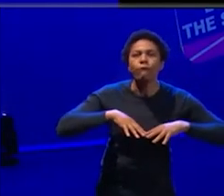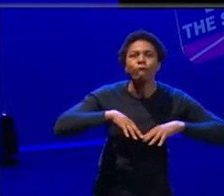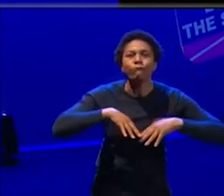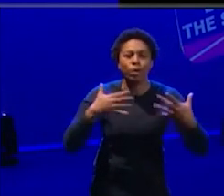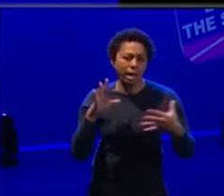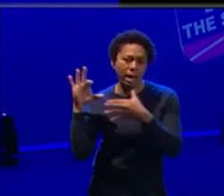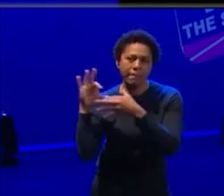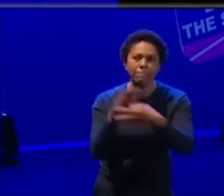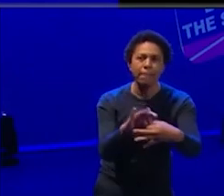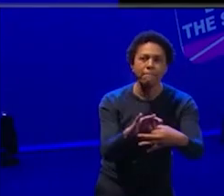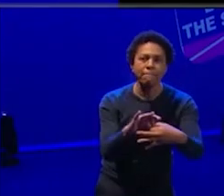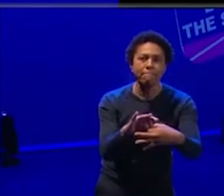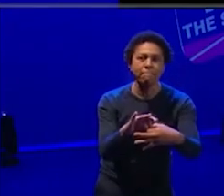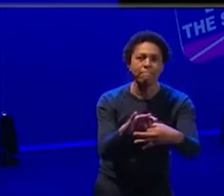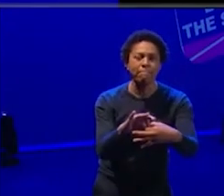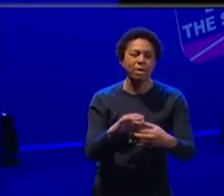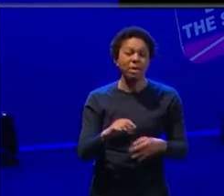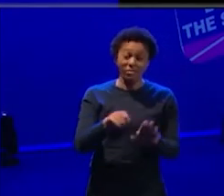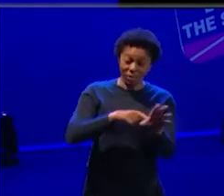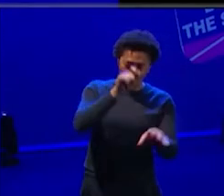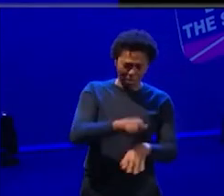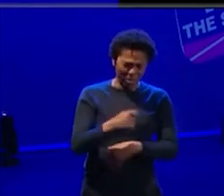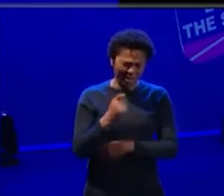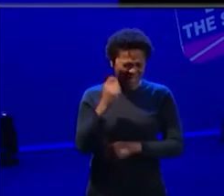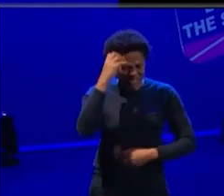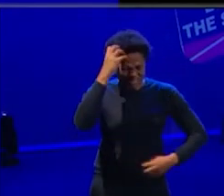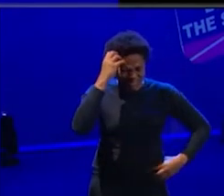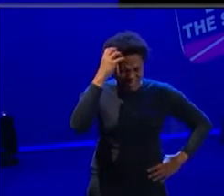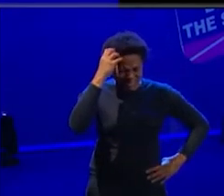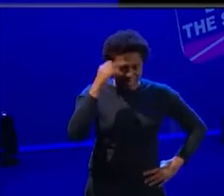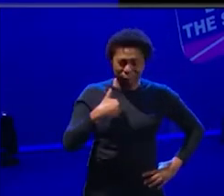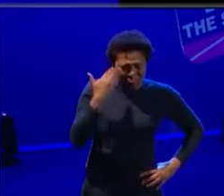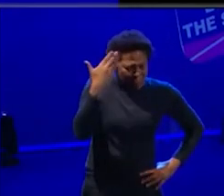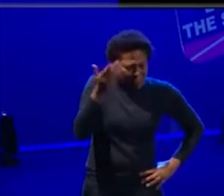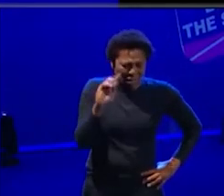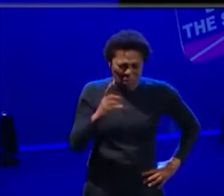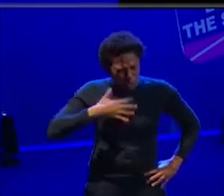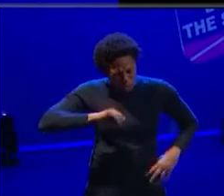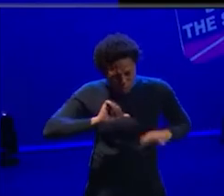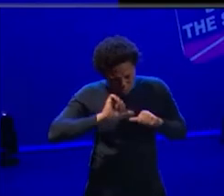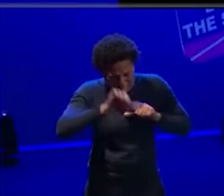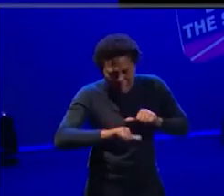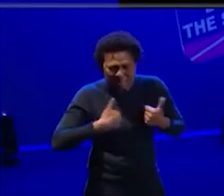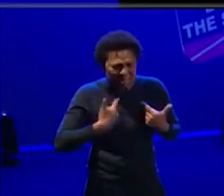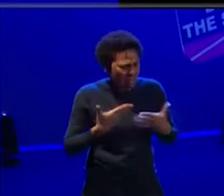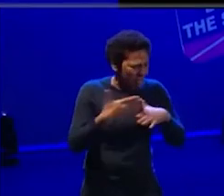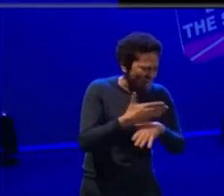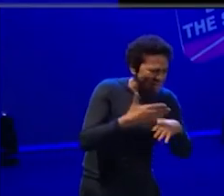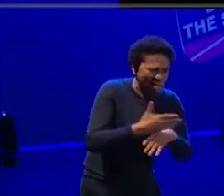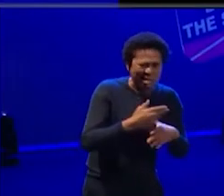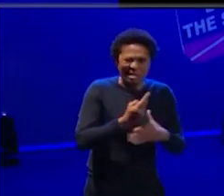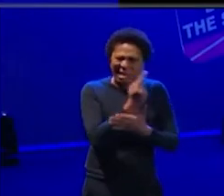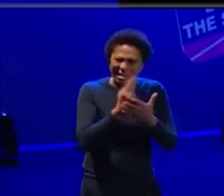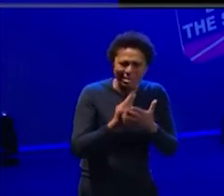person who is trying to decide what they want to do with their life in terms of their creative, uh,